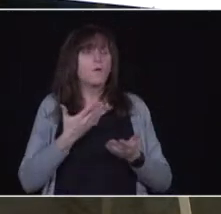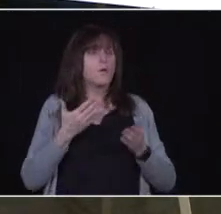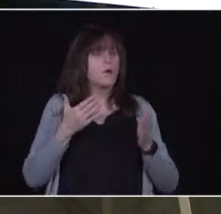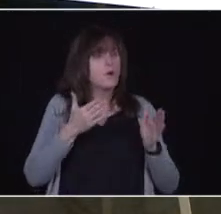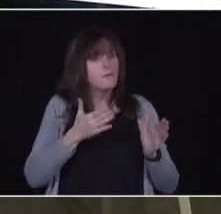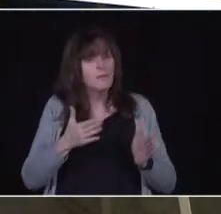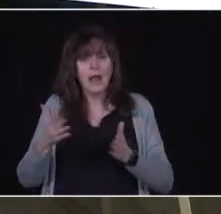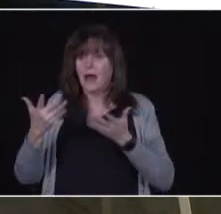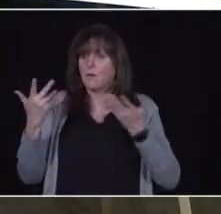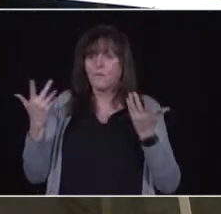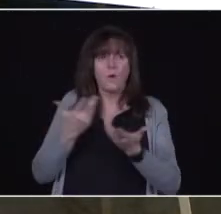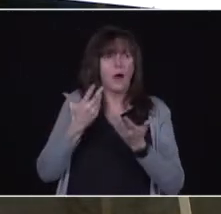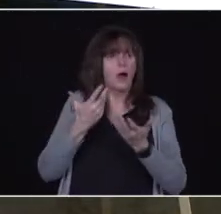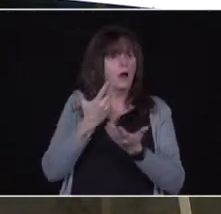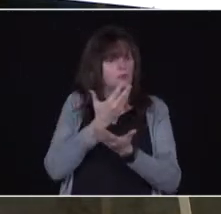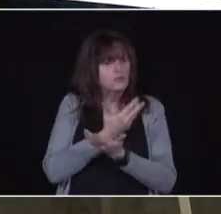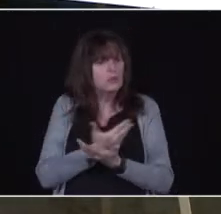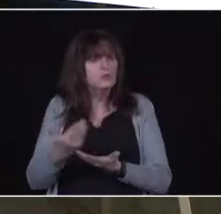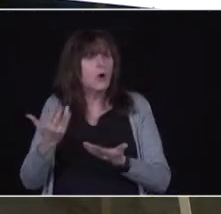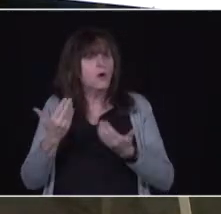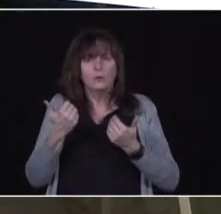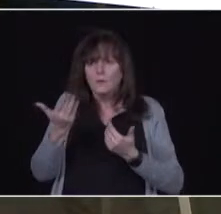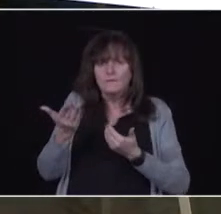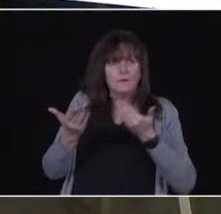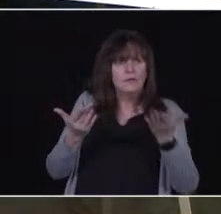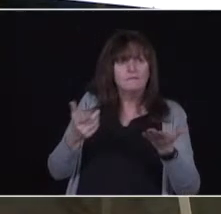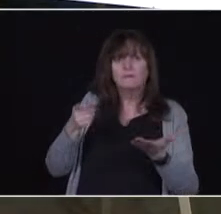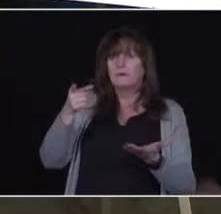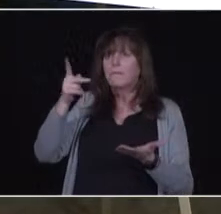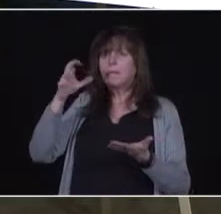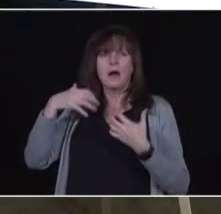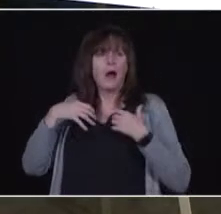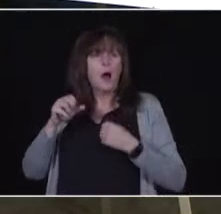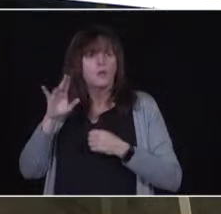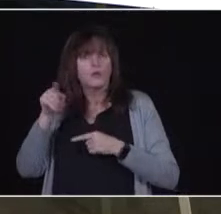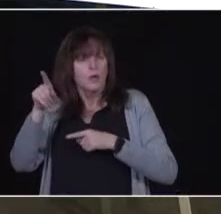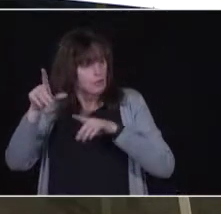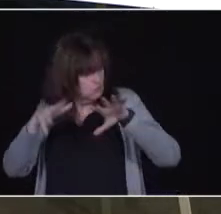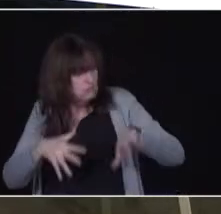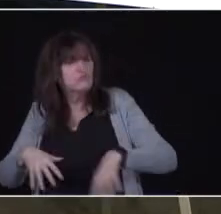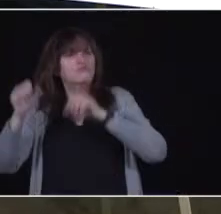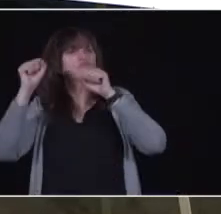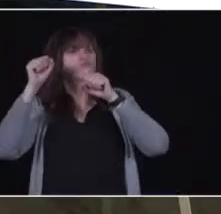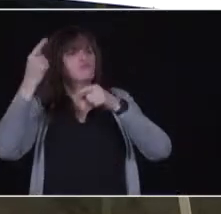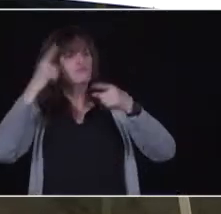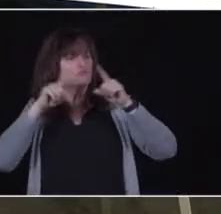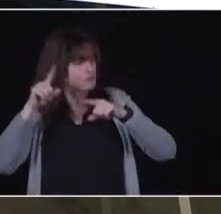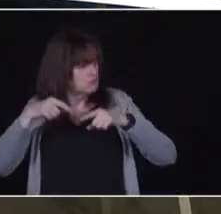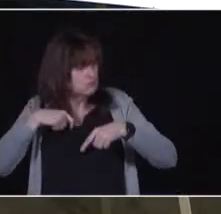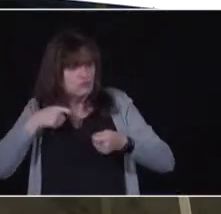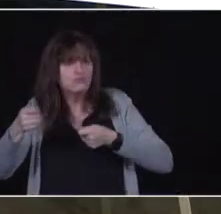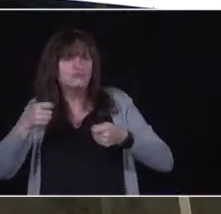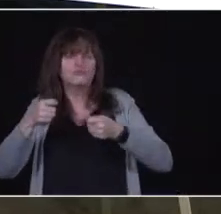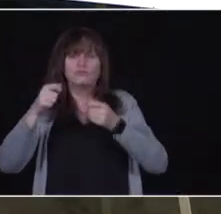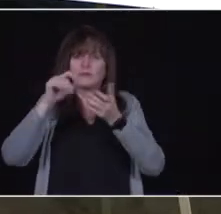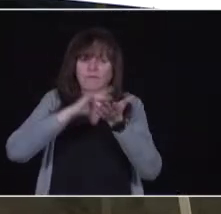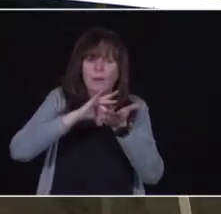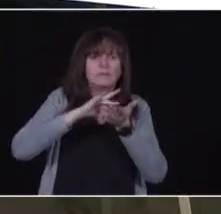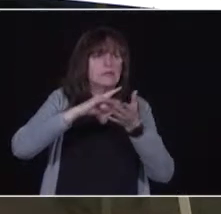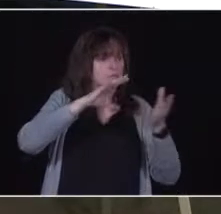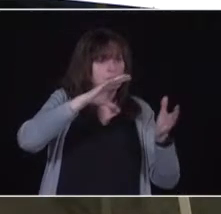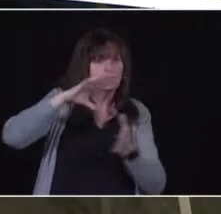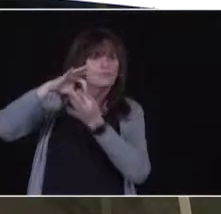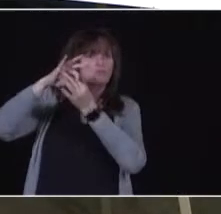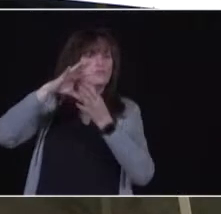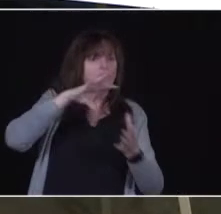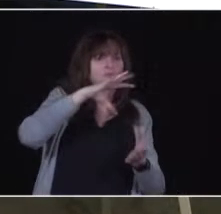units who will come coordinate the collaboration through in their region of operations with those hospitals, with the primary care